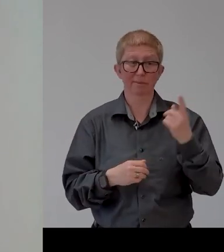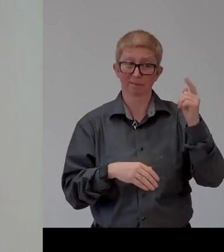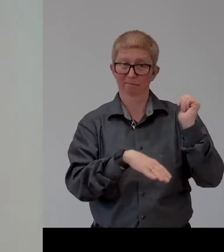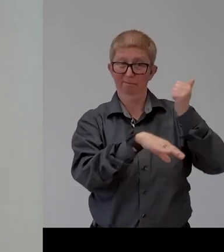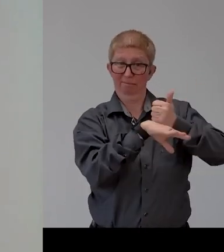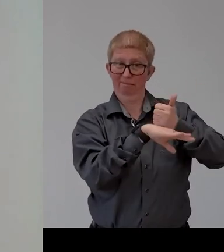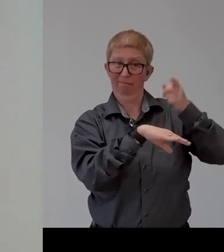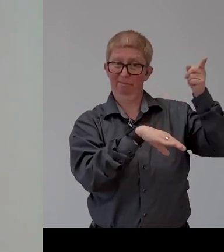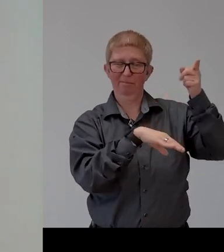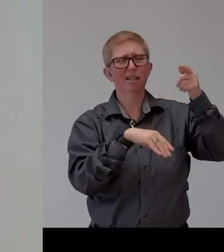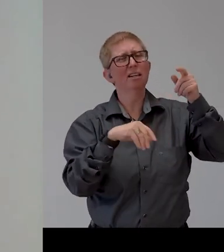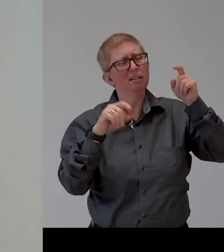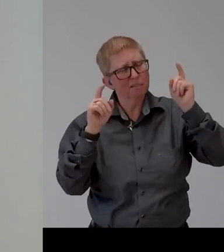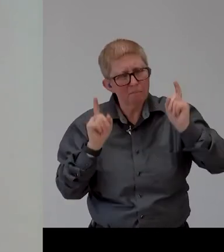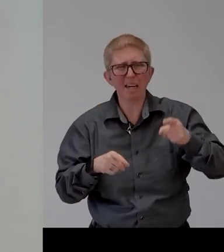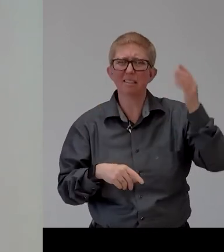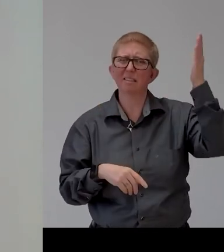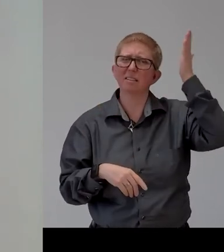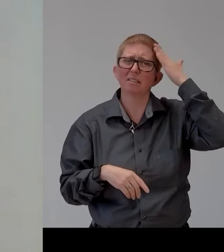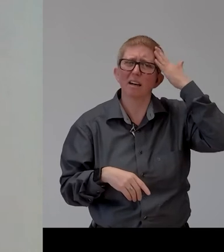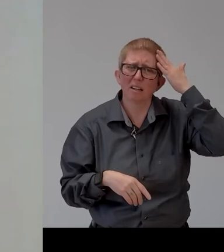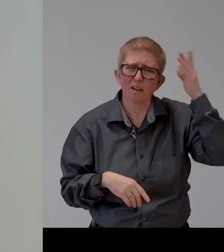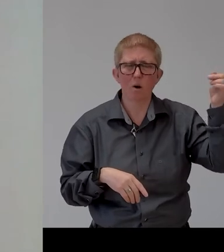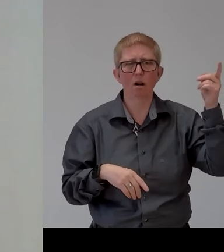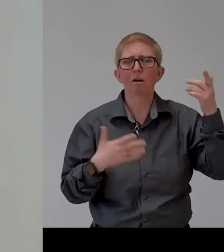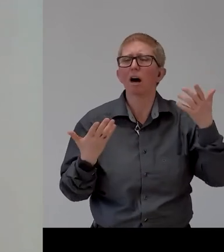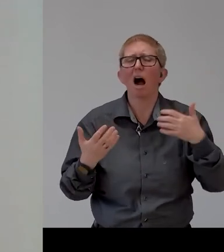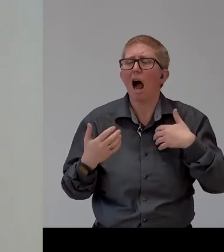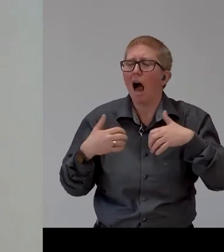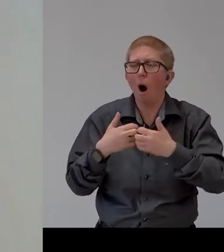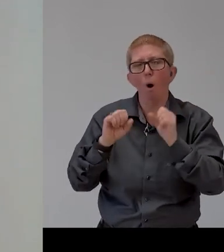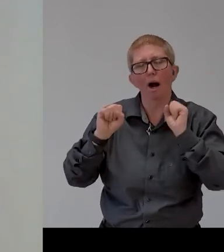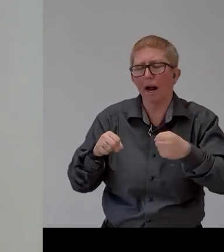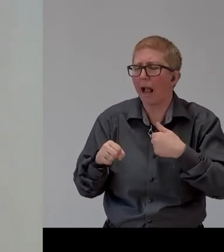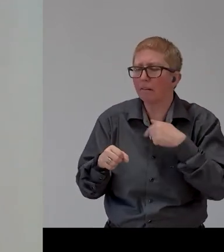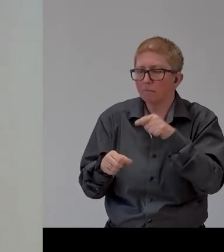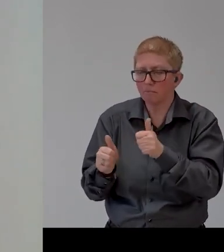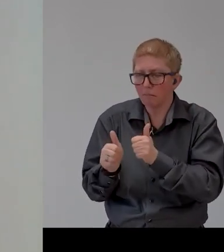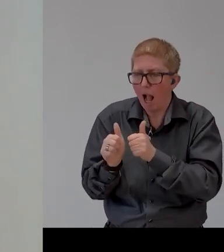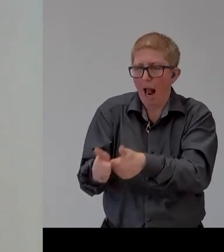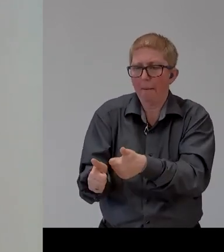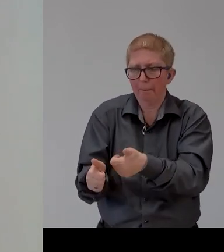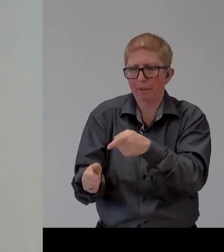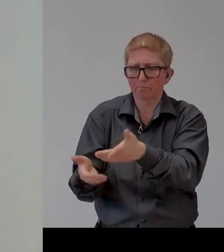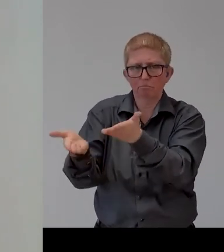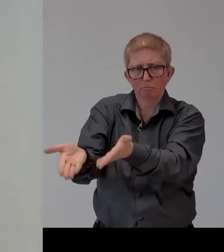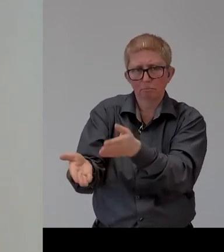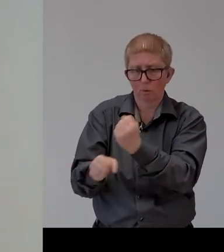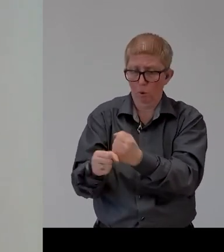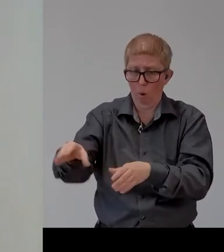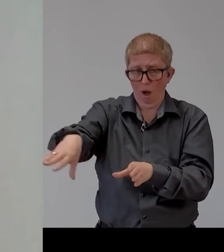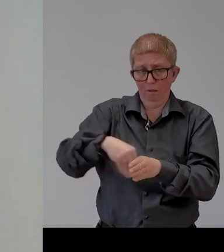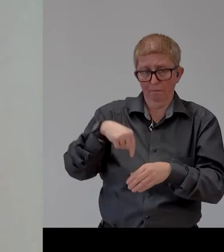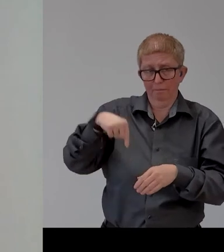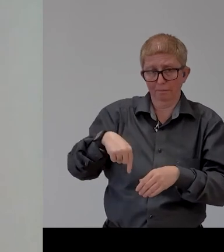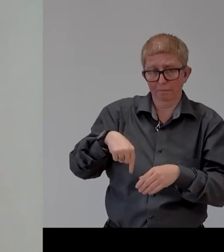help them if they need help and how they can help independence is not doing everything on our own independence is deciding what we want to